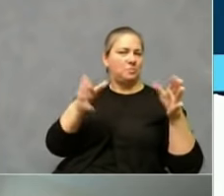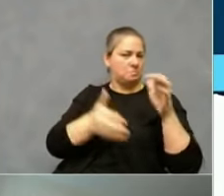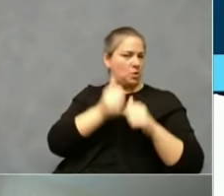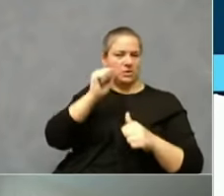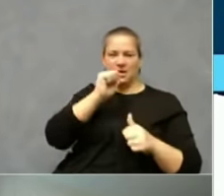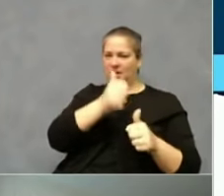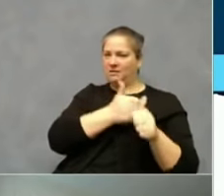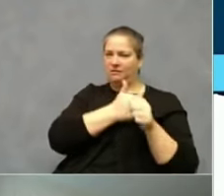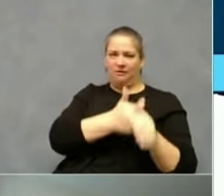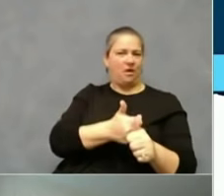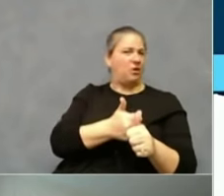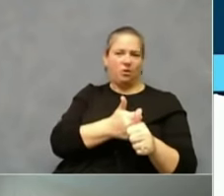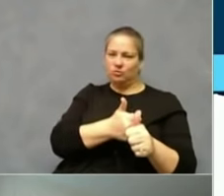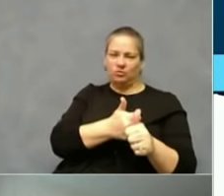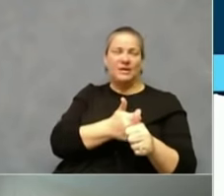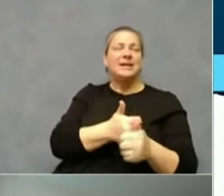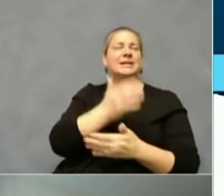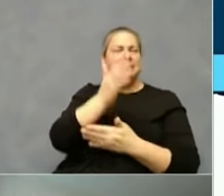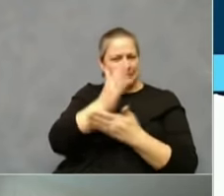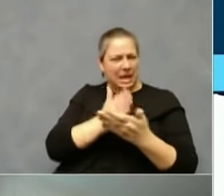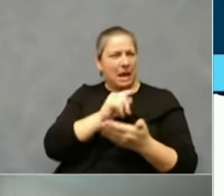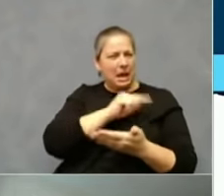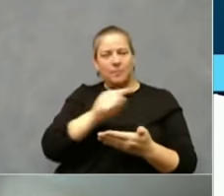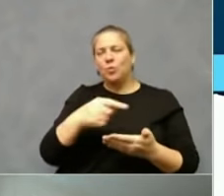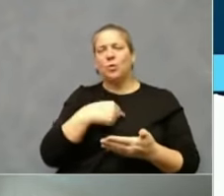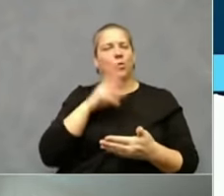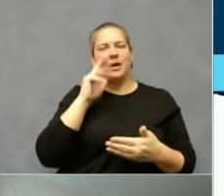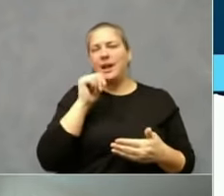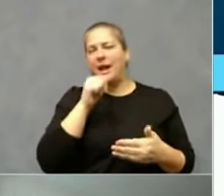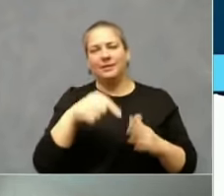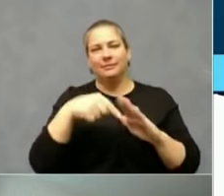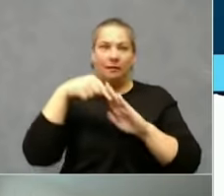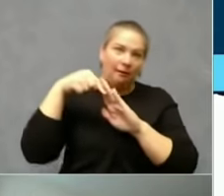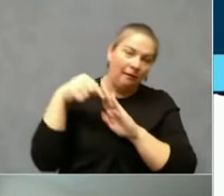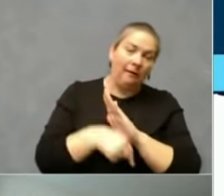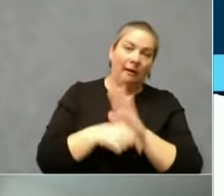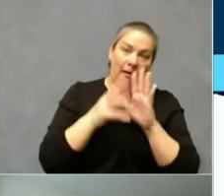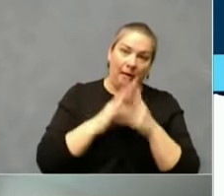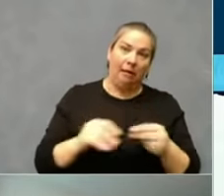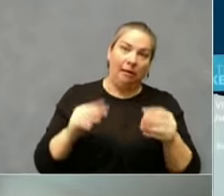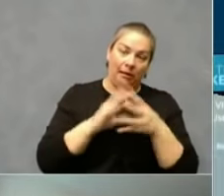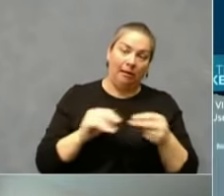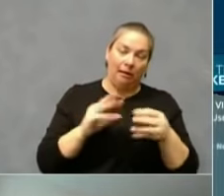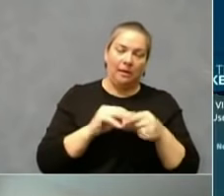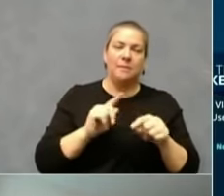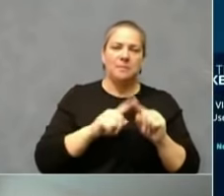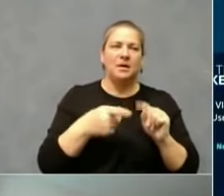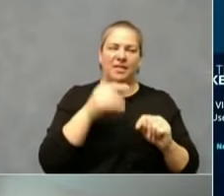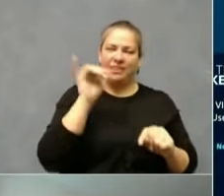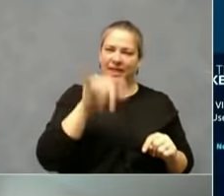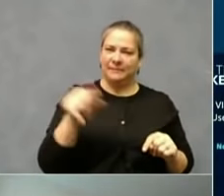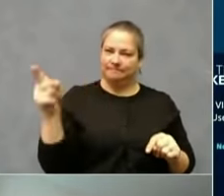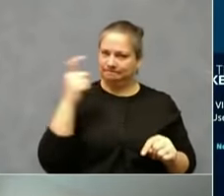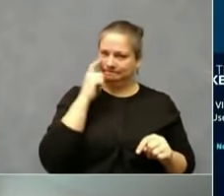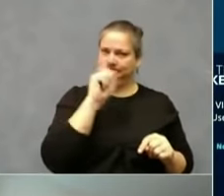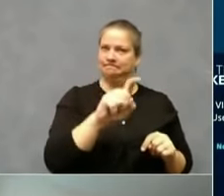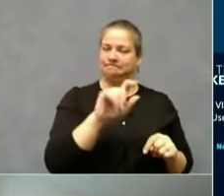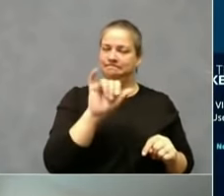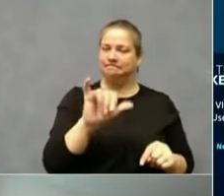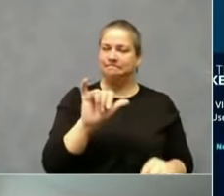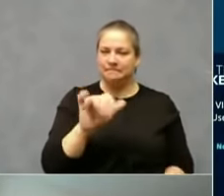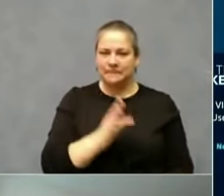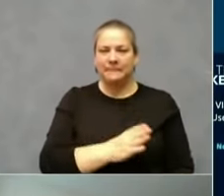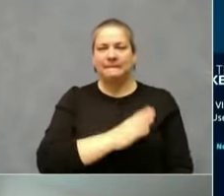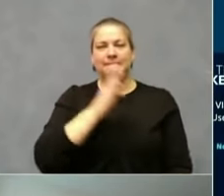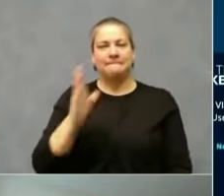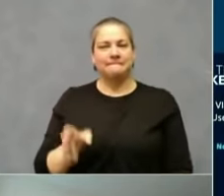sub-findings which we won't go into here today. If you can go to the next slide, because this is going to build up to my final points